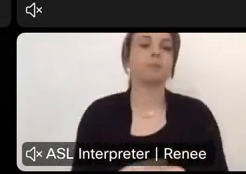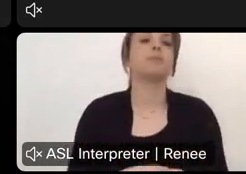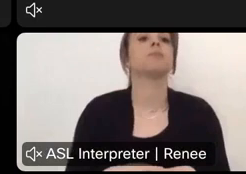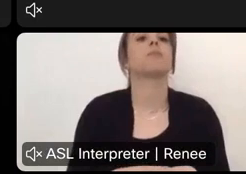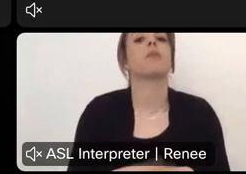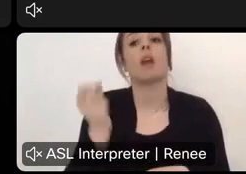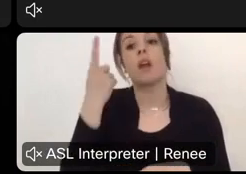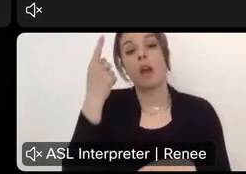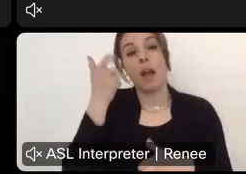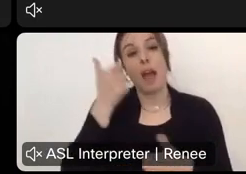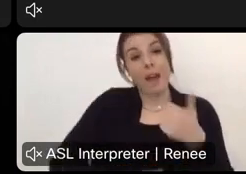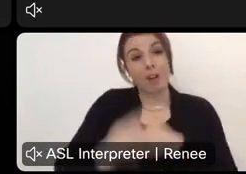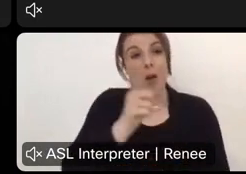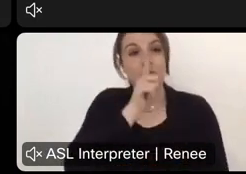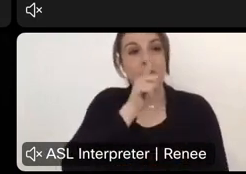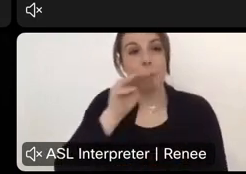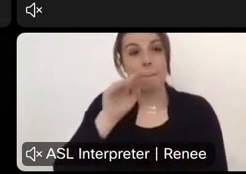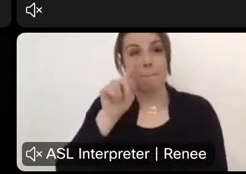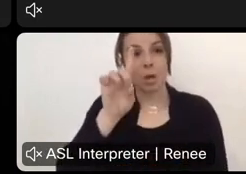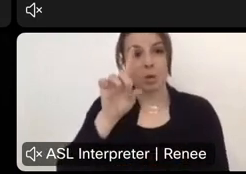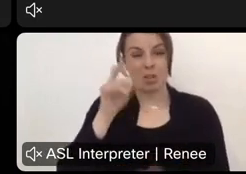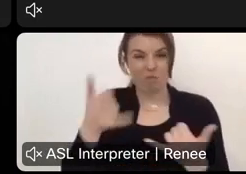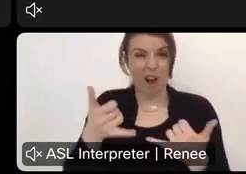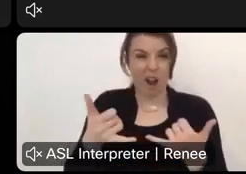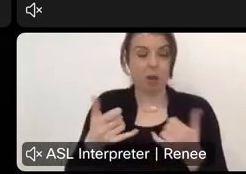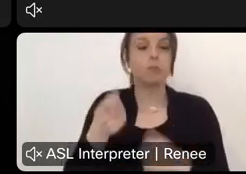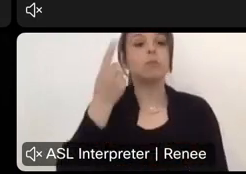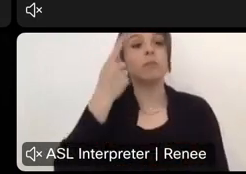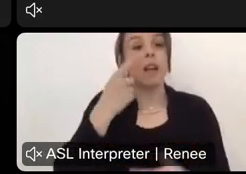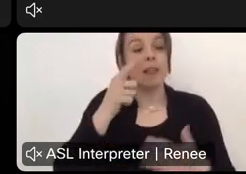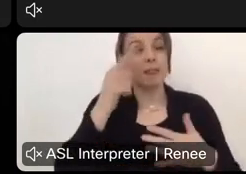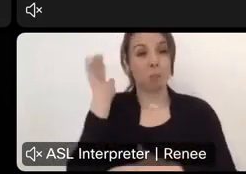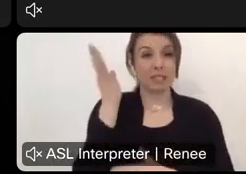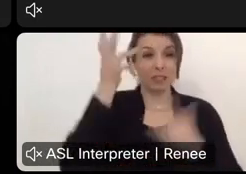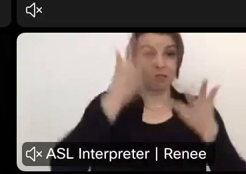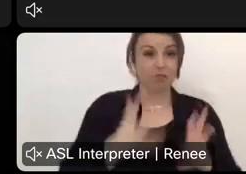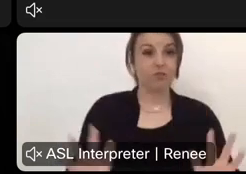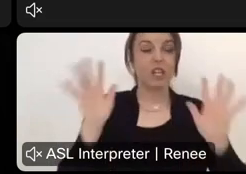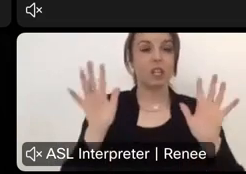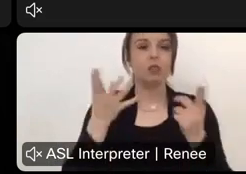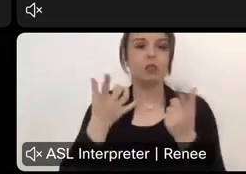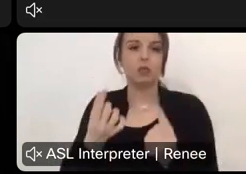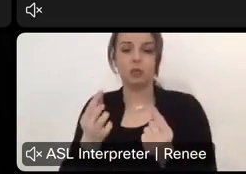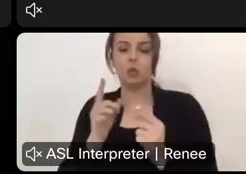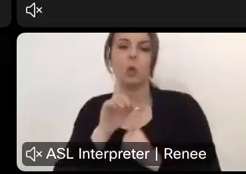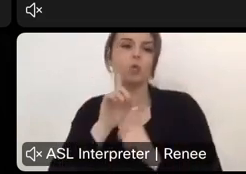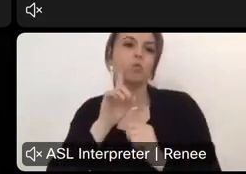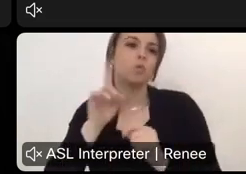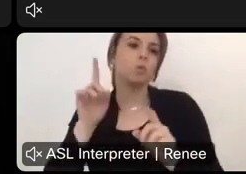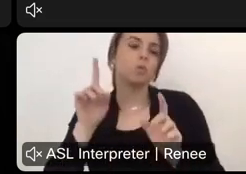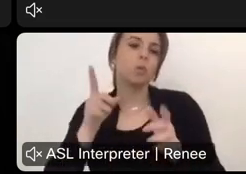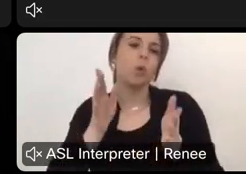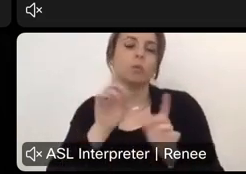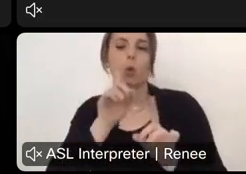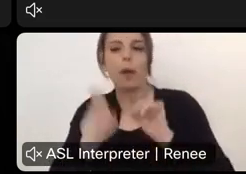after the presentation, we'll open it up to a question and answer session. You're more than welcome to raise your hand during the